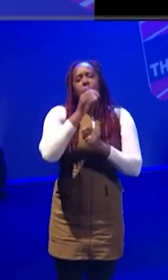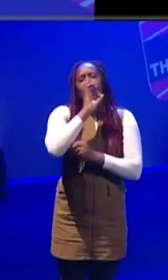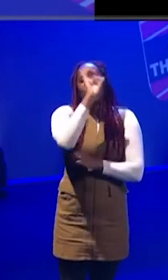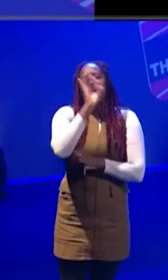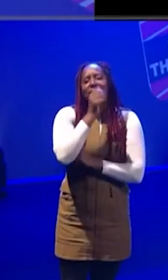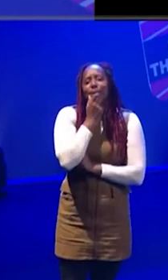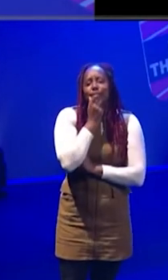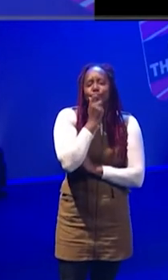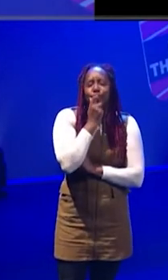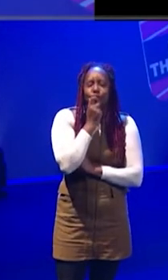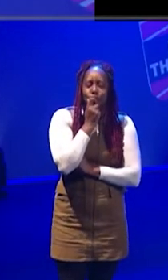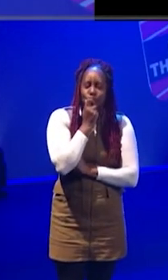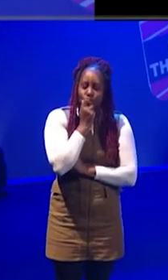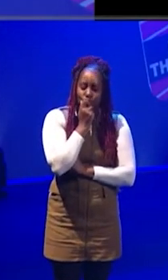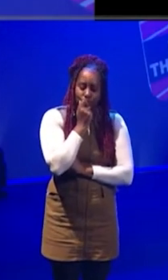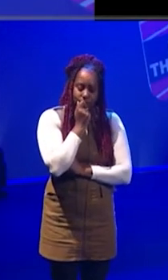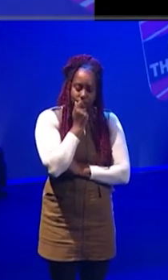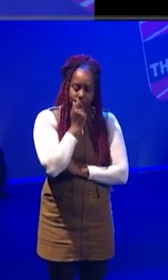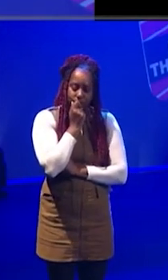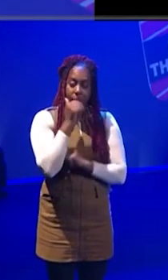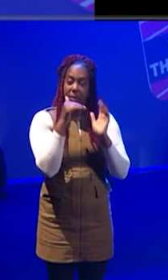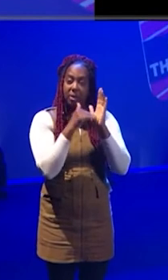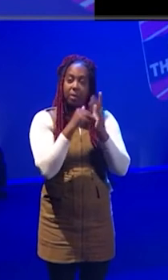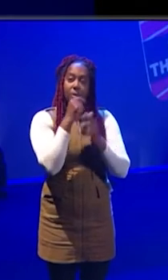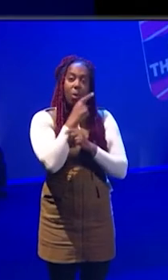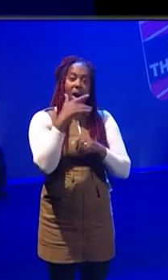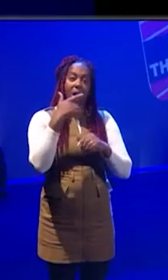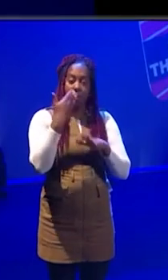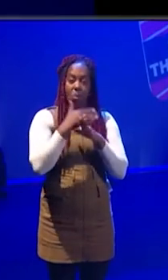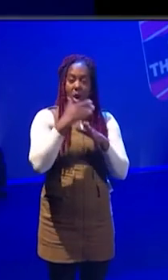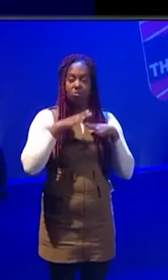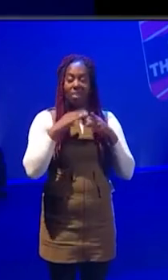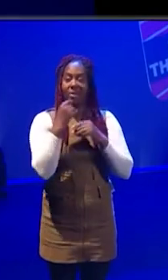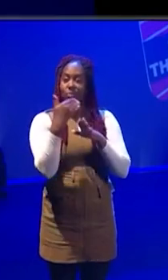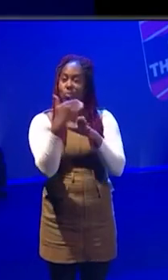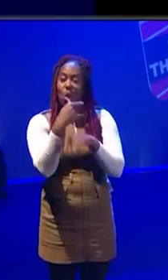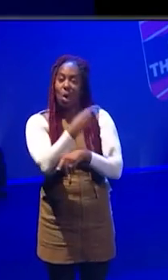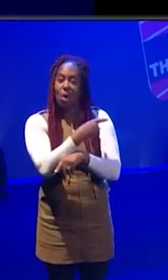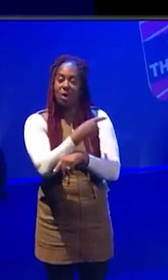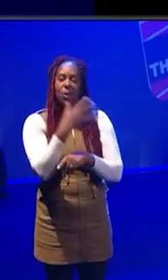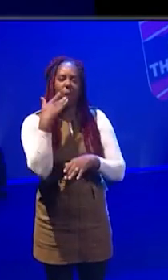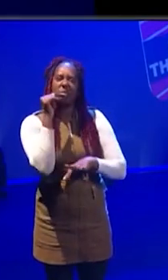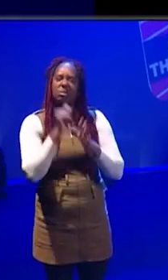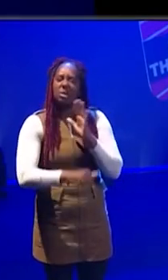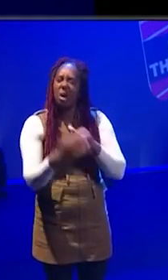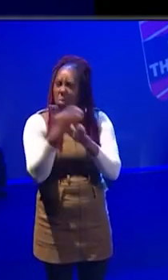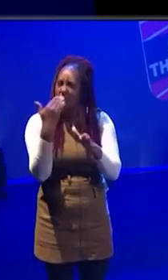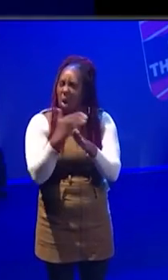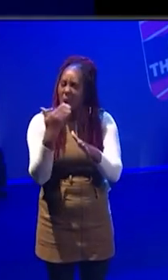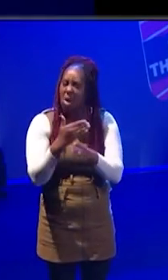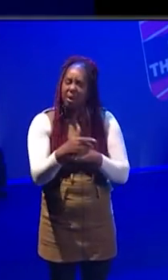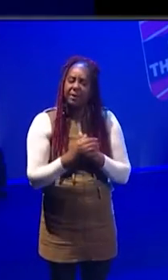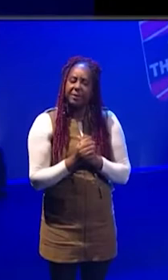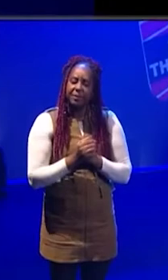That is a good question. I can just say that I work as a freelancer. And I think when I first started out, I